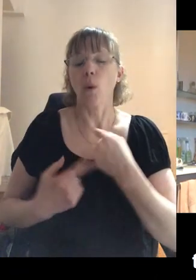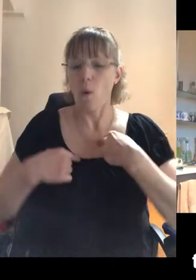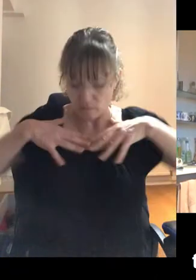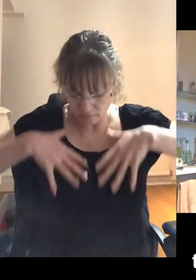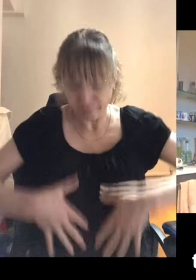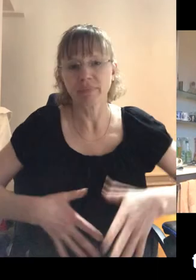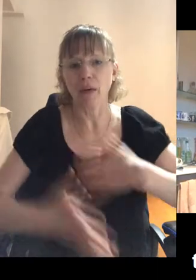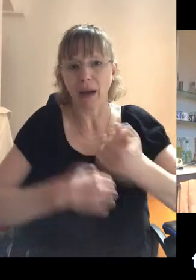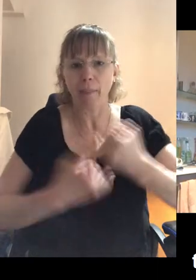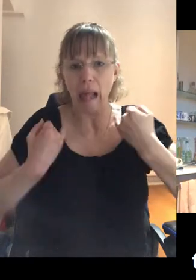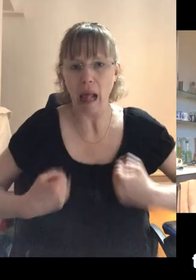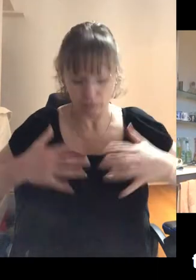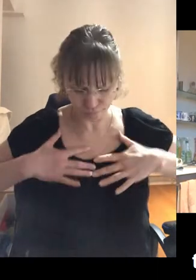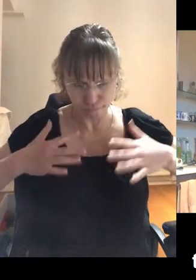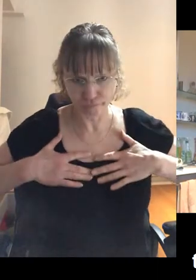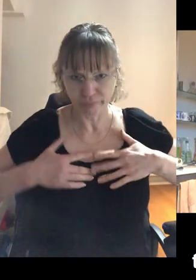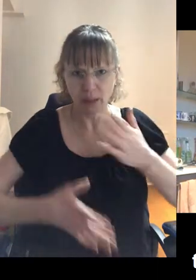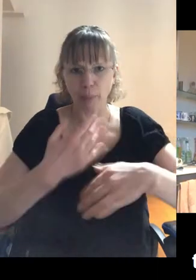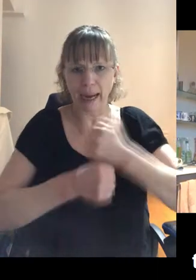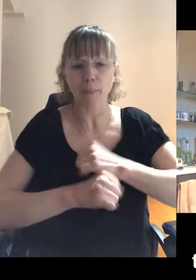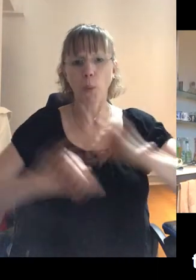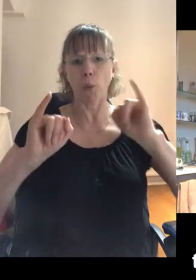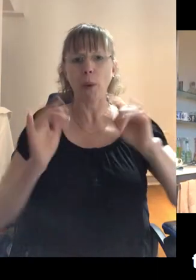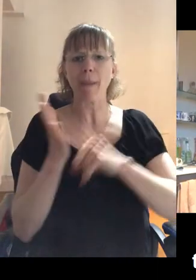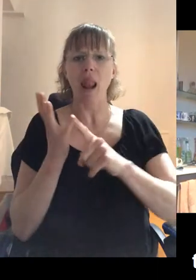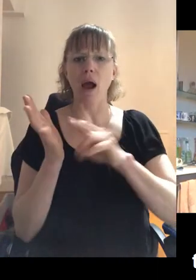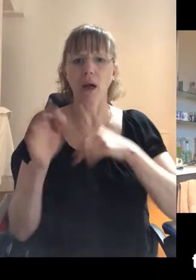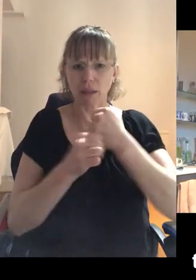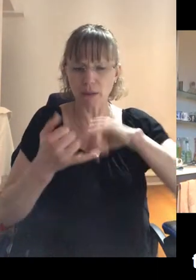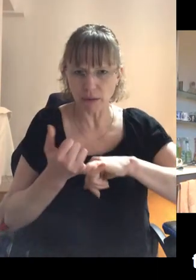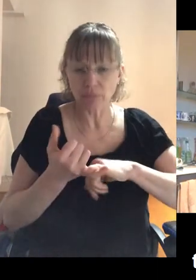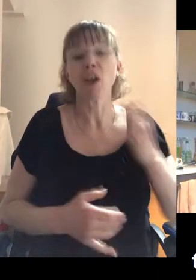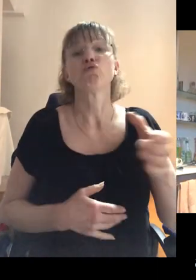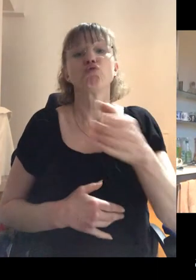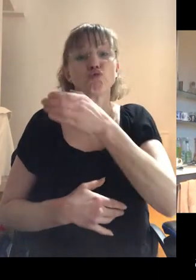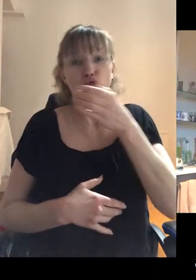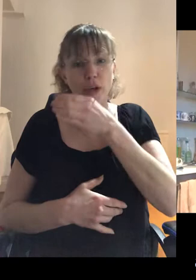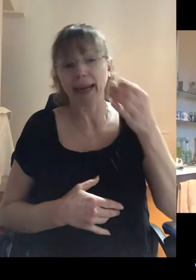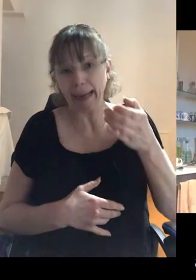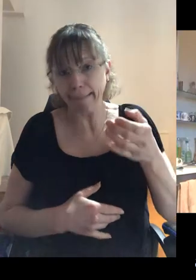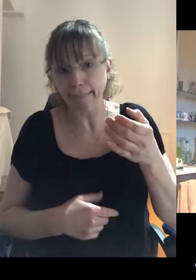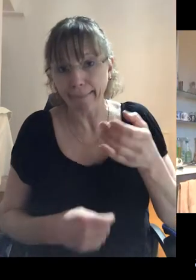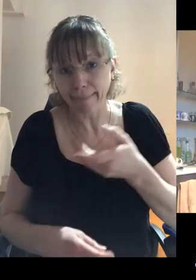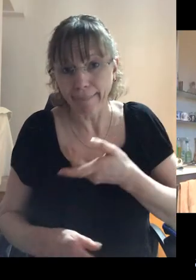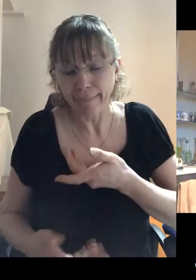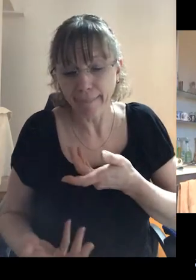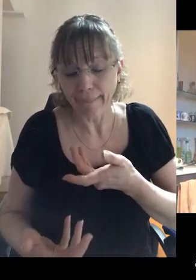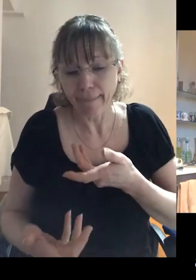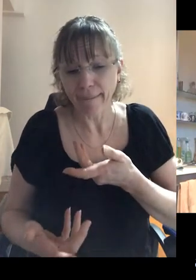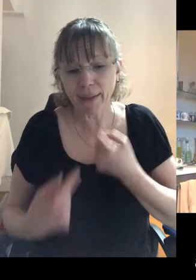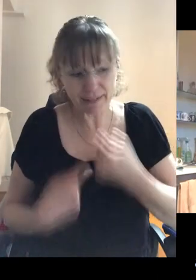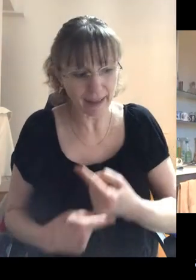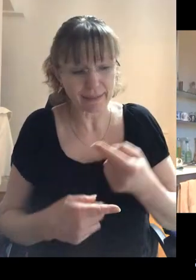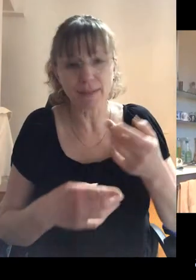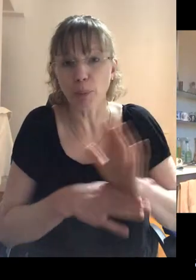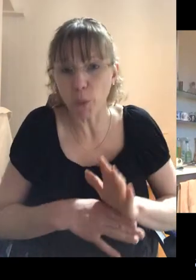started on my chest and went into my lungs. Uh, the fact that drinking my pee, as he did, as they mentioned in the, the, in